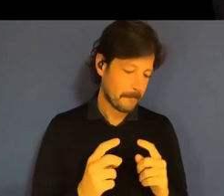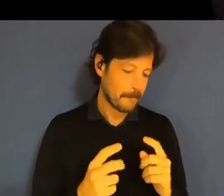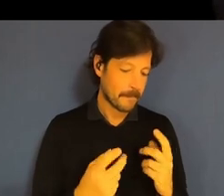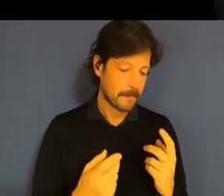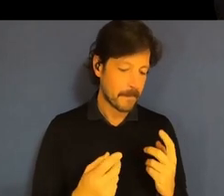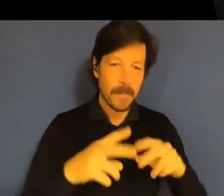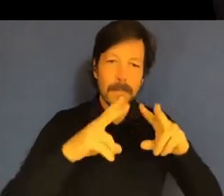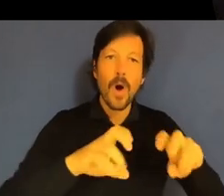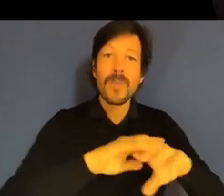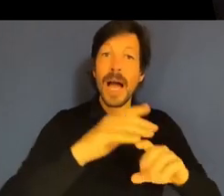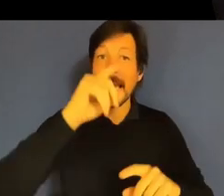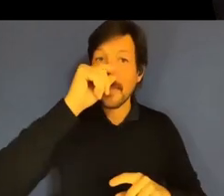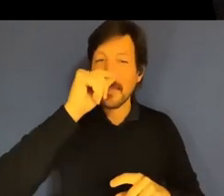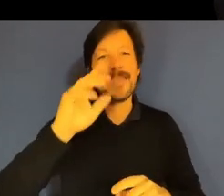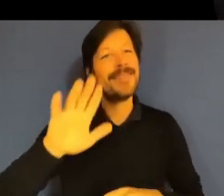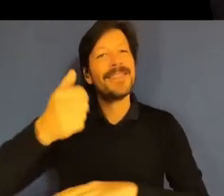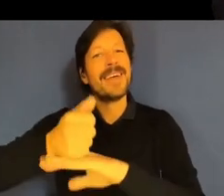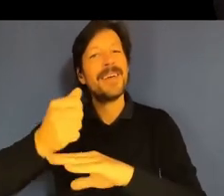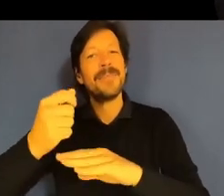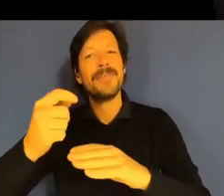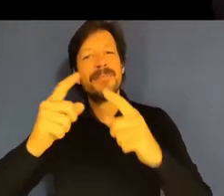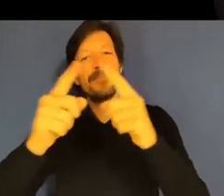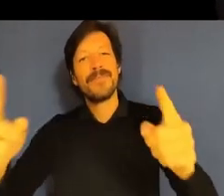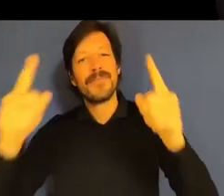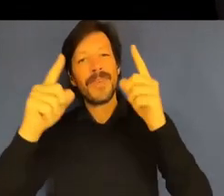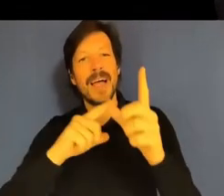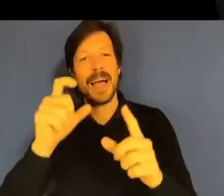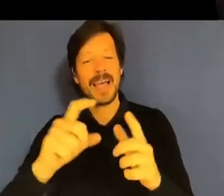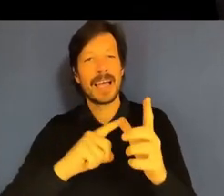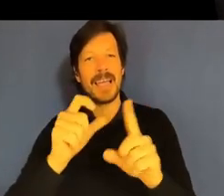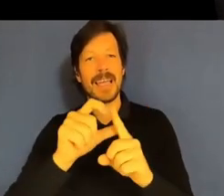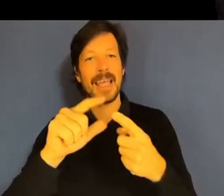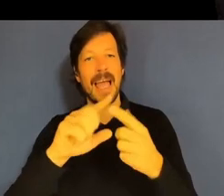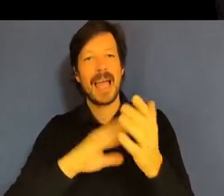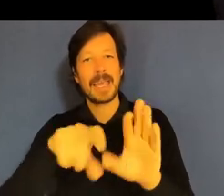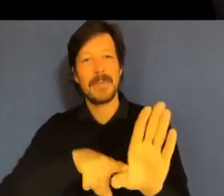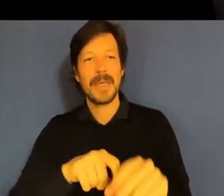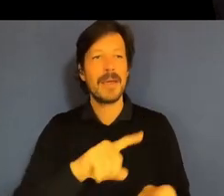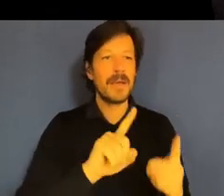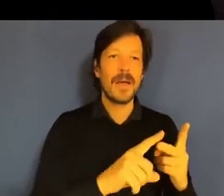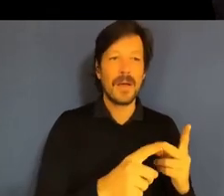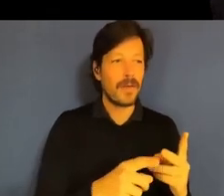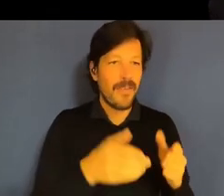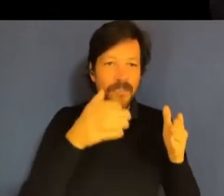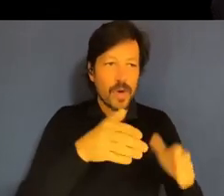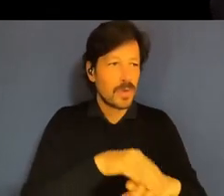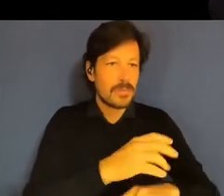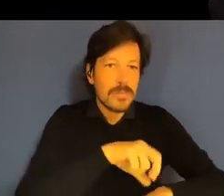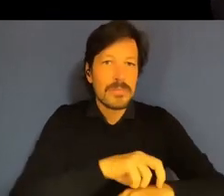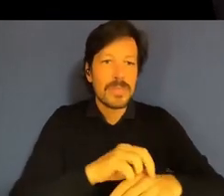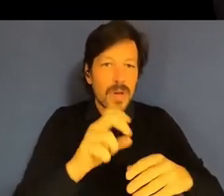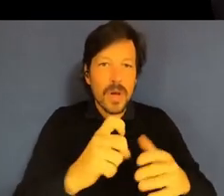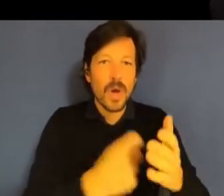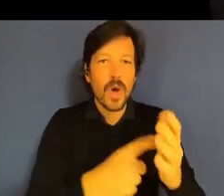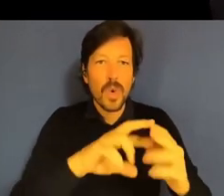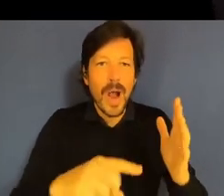We set up the academy at the focus on craft, which I talked about briefly. You talk about the whole concept of continuous learning.